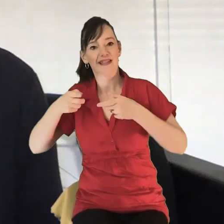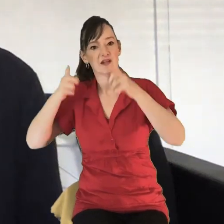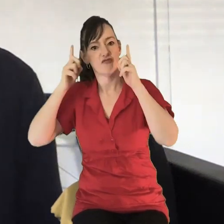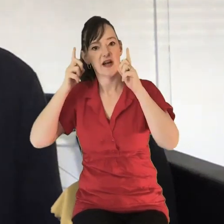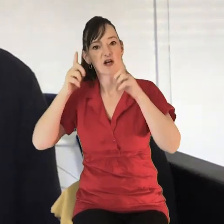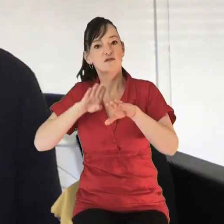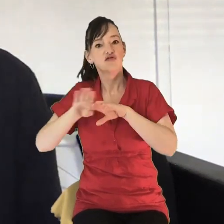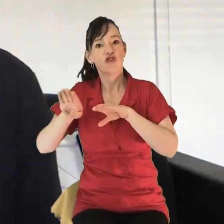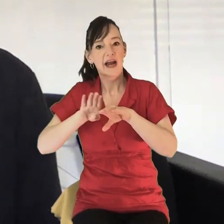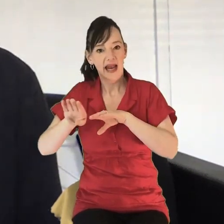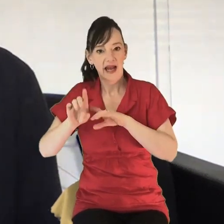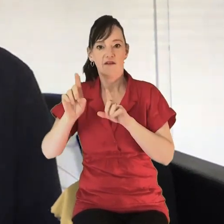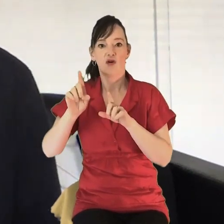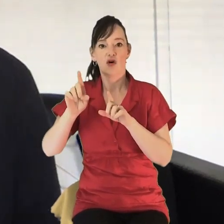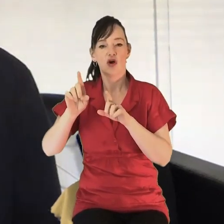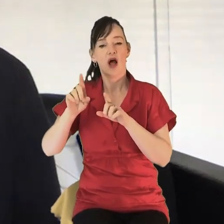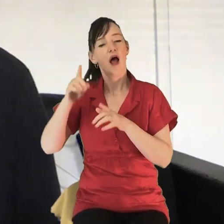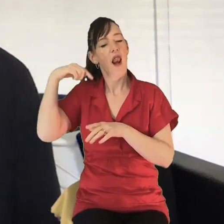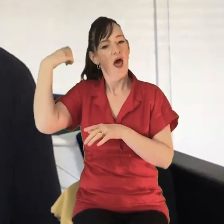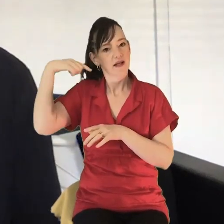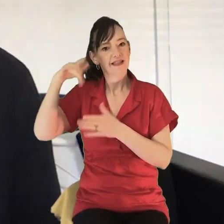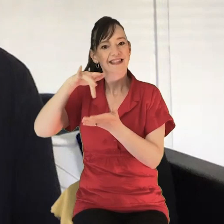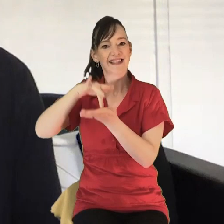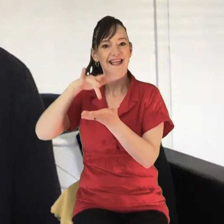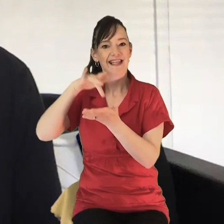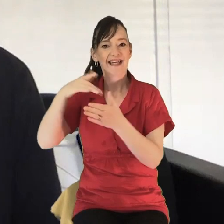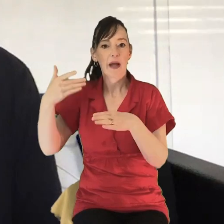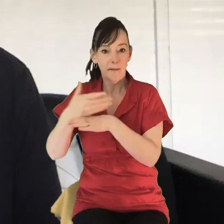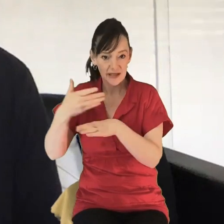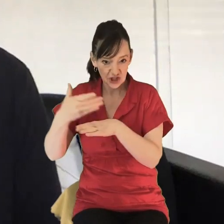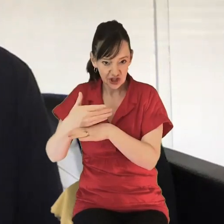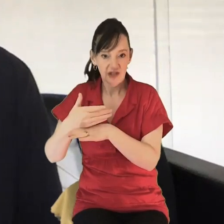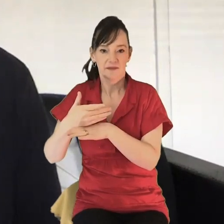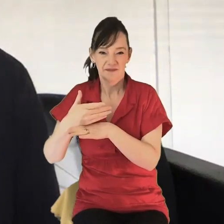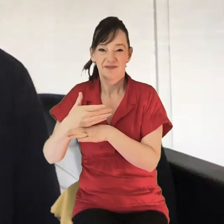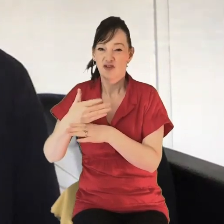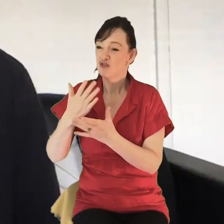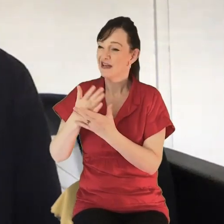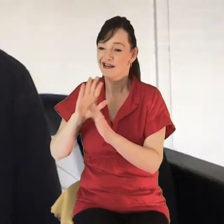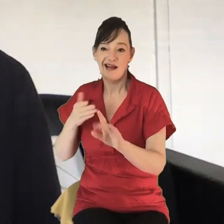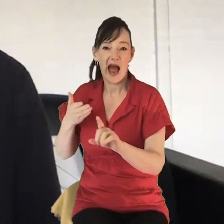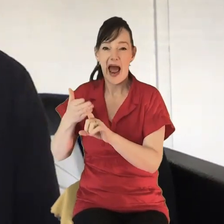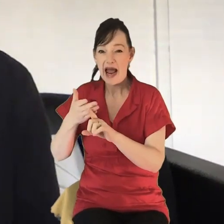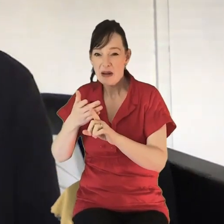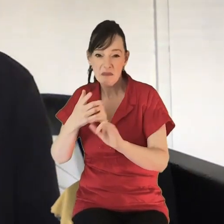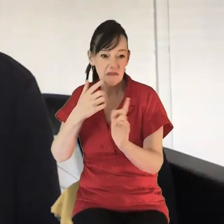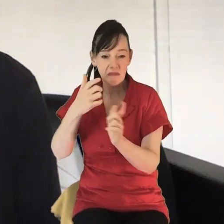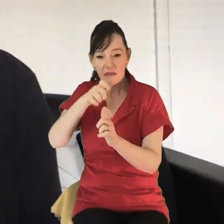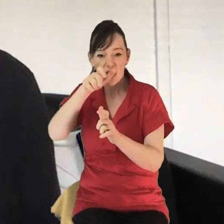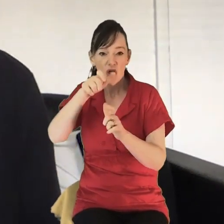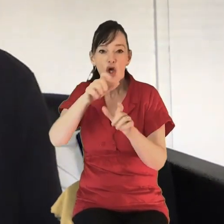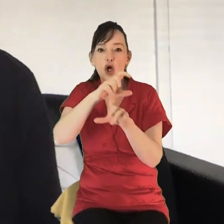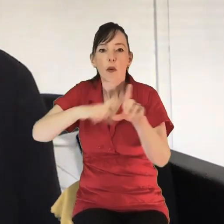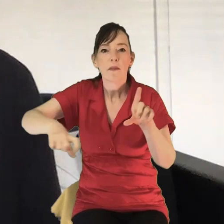mission agency supporting the Church of London to reach those who are the least reached communities in the city.